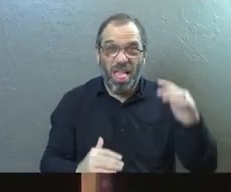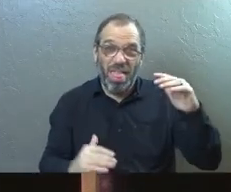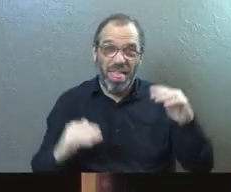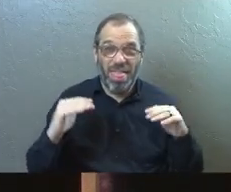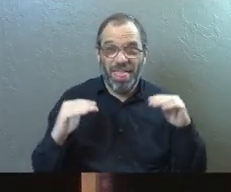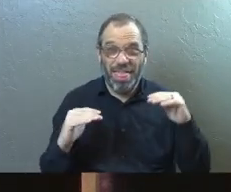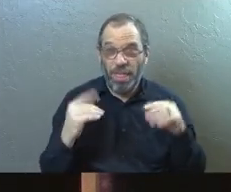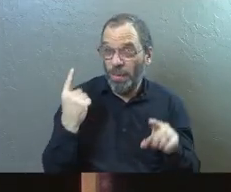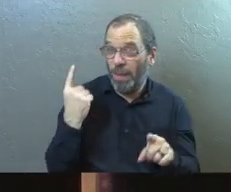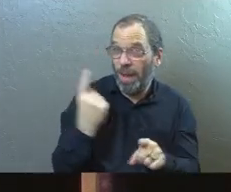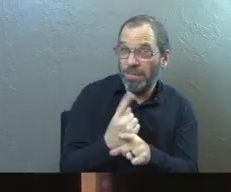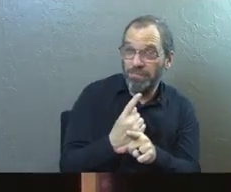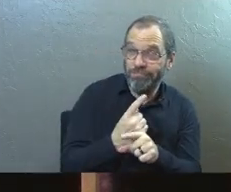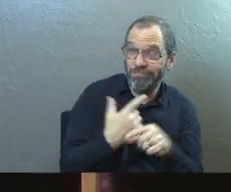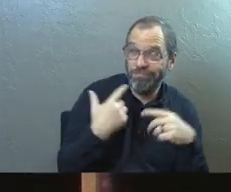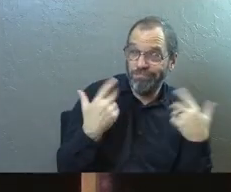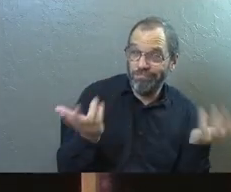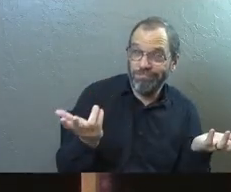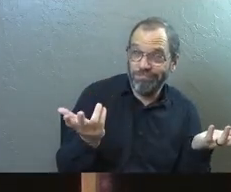on that, yeah?